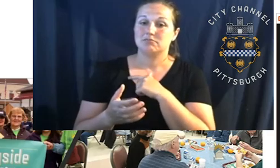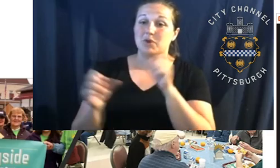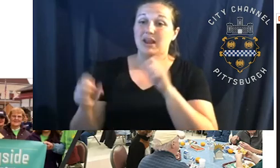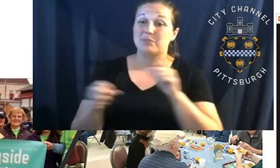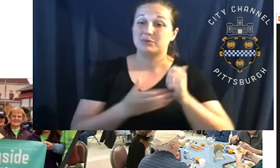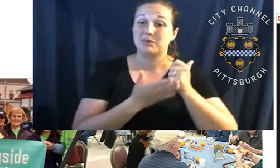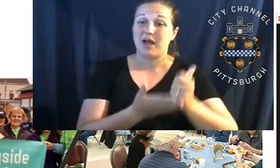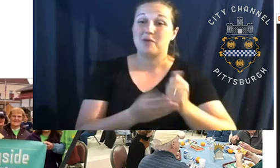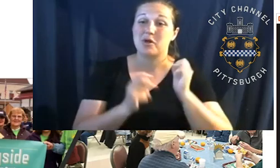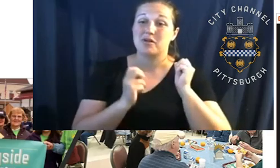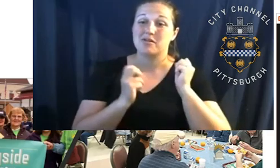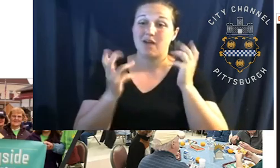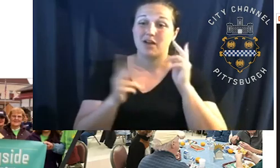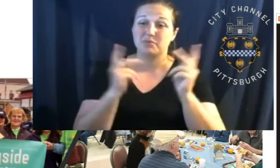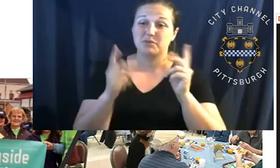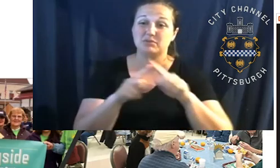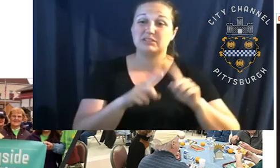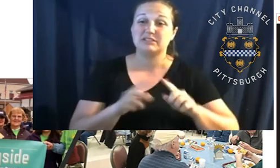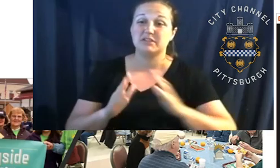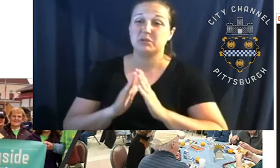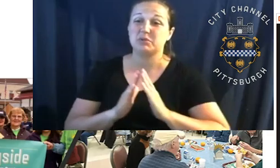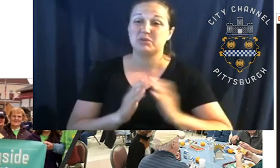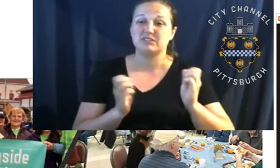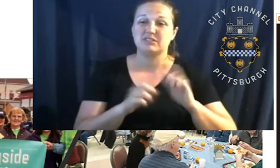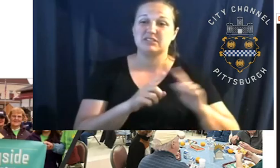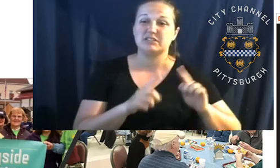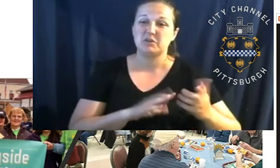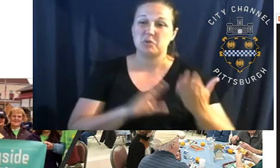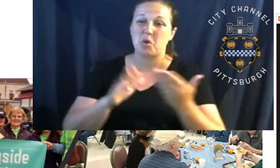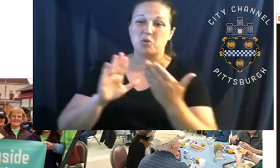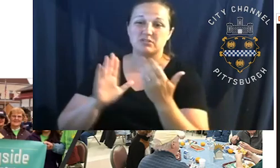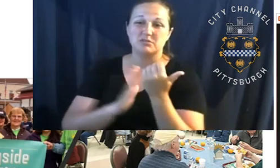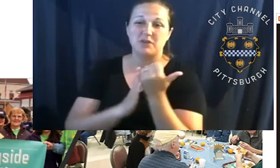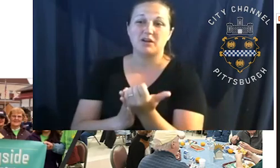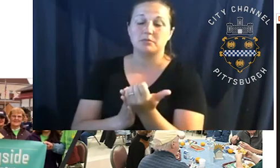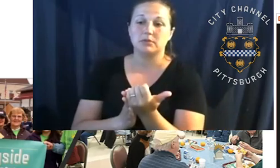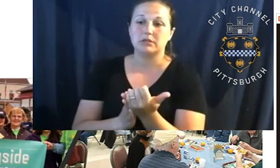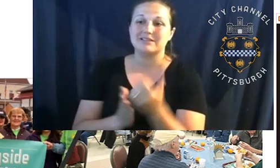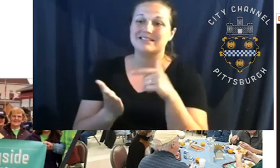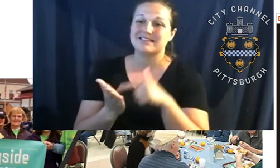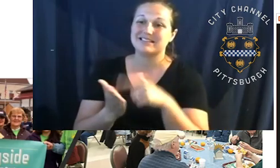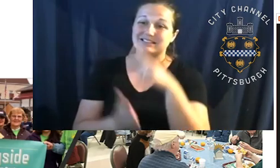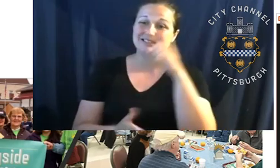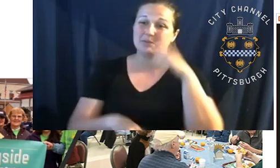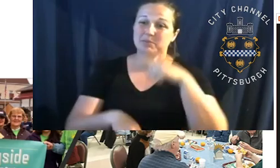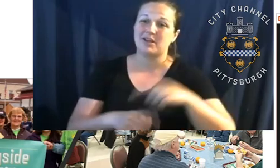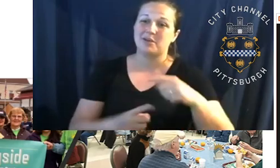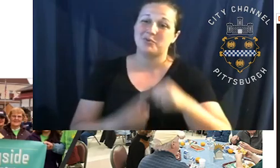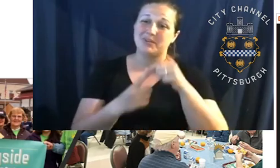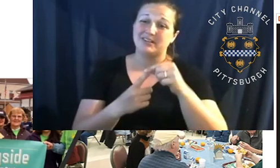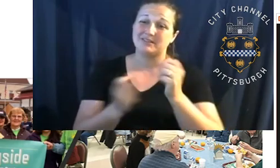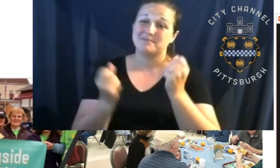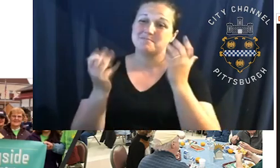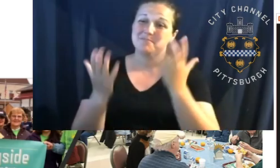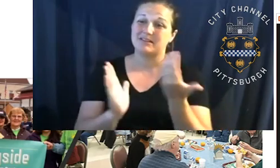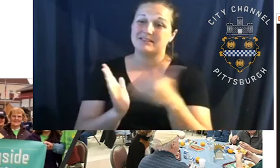And this summer is quite unusual because right now our recreation and senior centers are still closed for, for the obvious reasons, um,